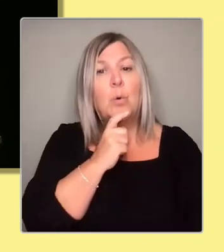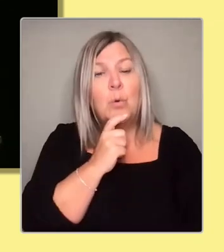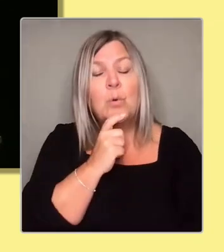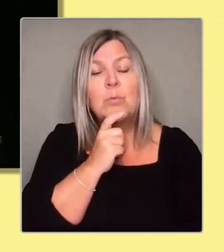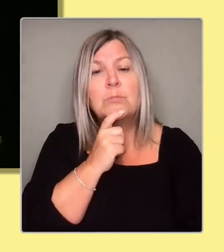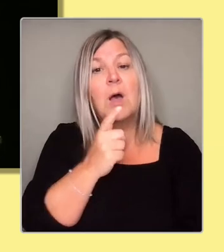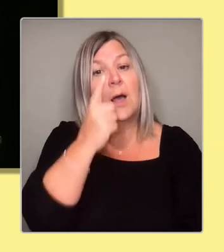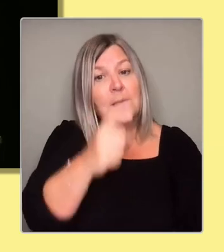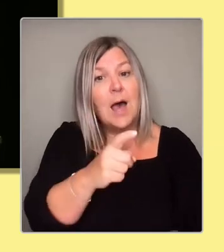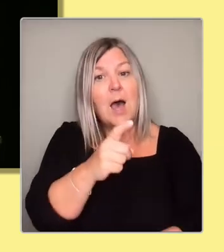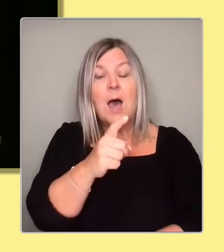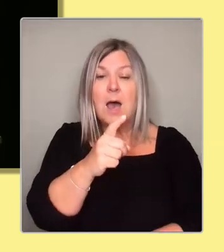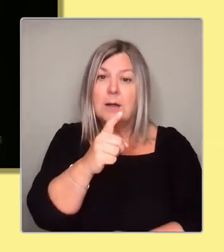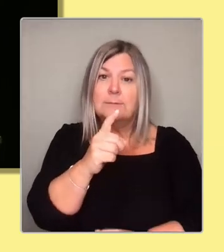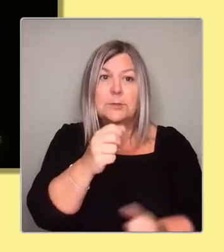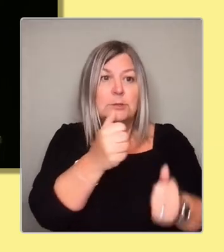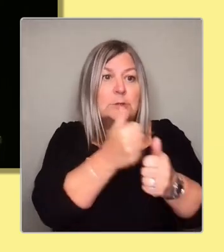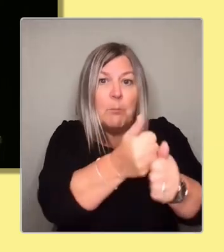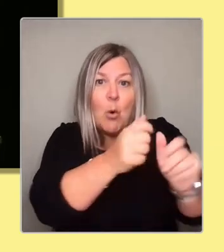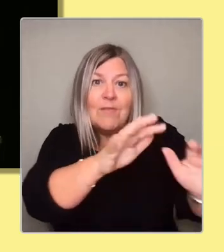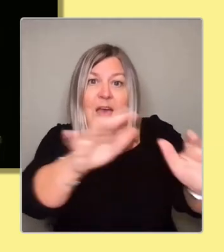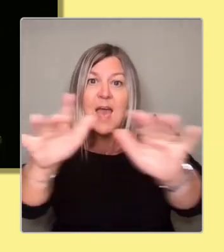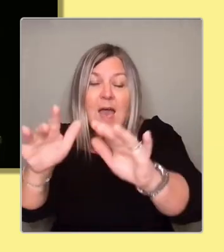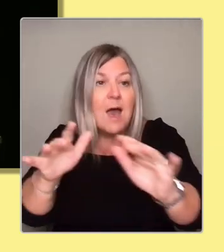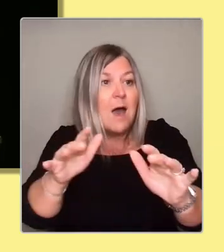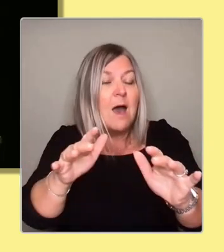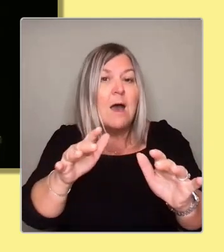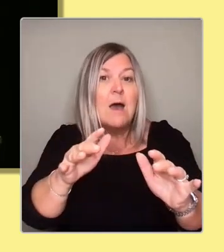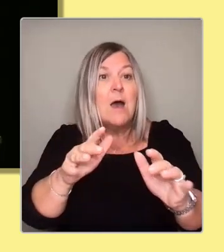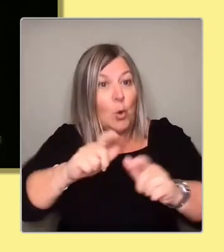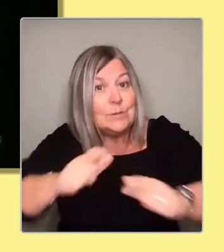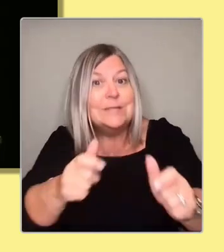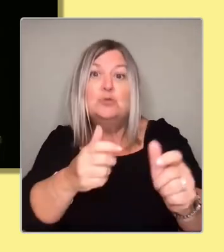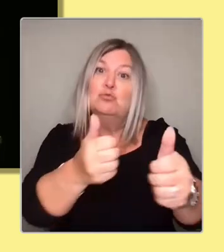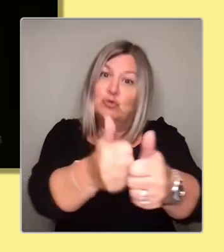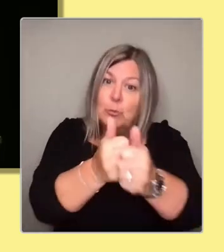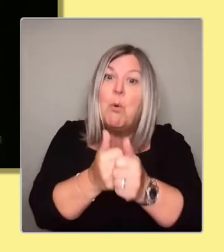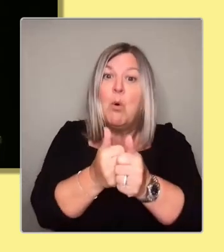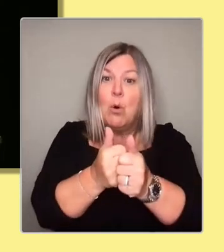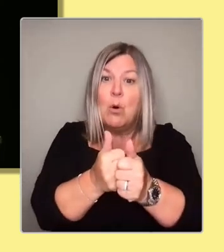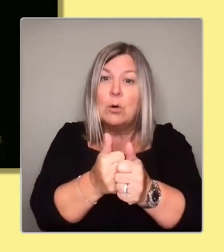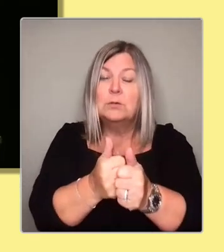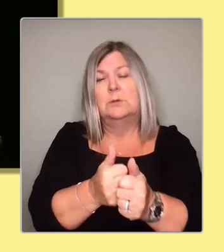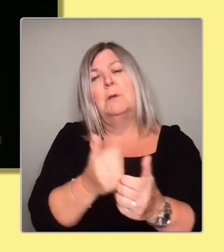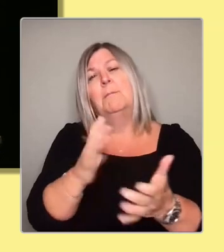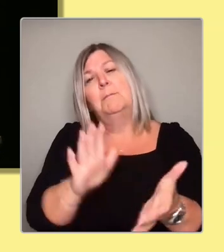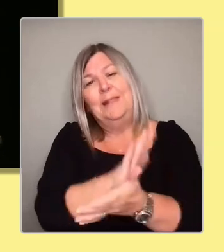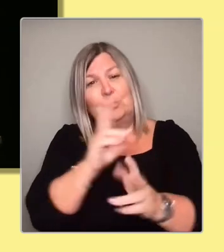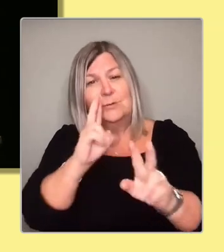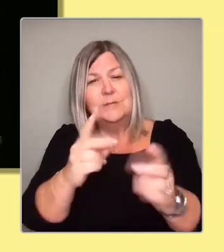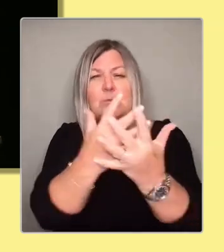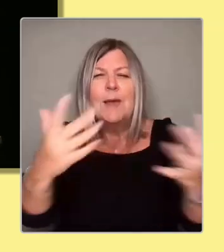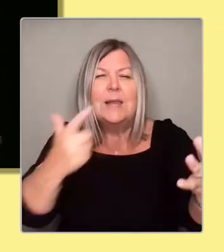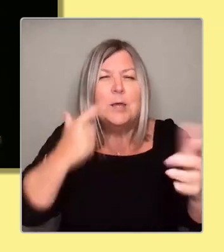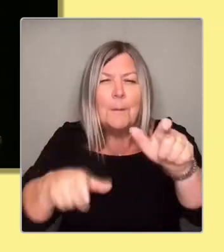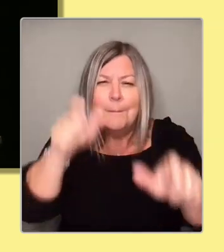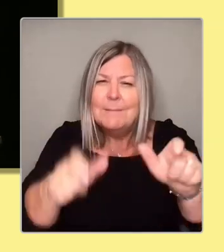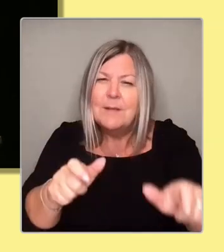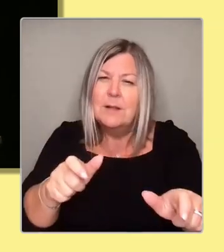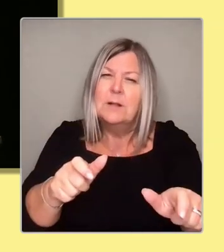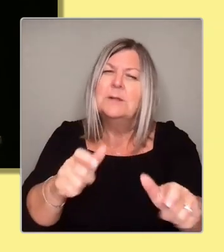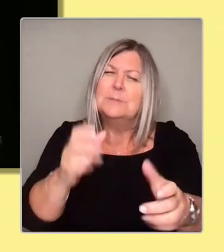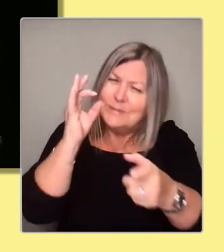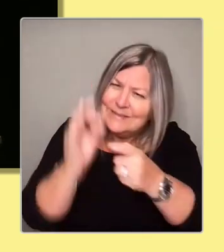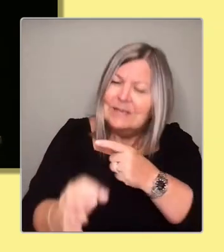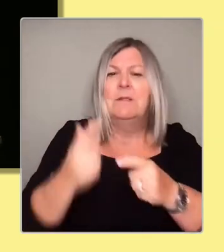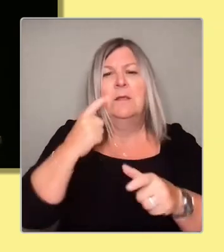our young people? I'm so pleased to see so many of them in this room today, who believe so passionately about independence. Our